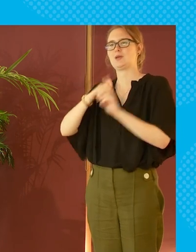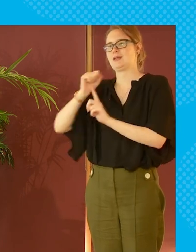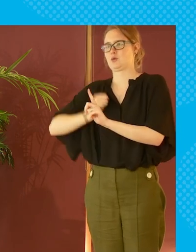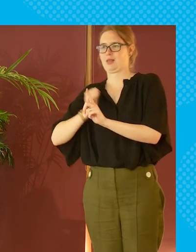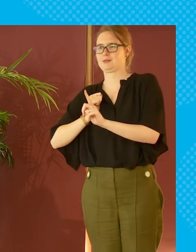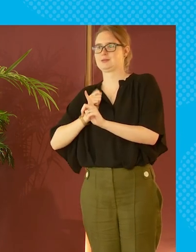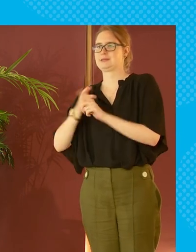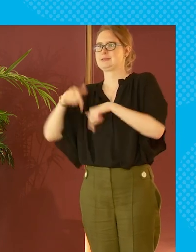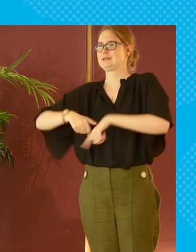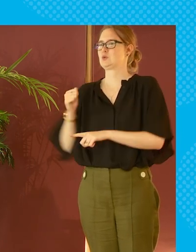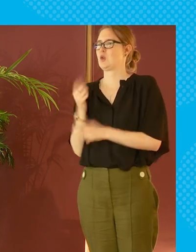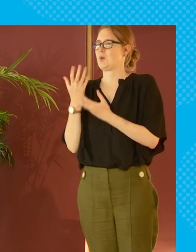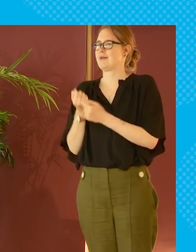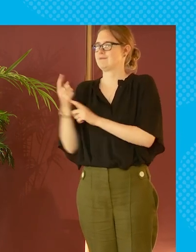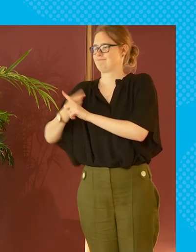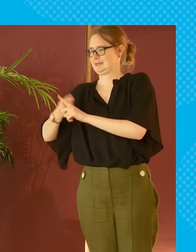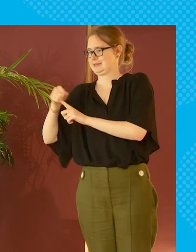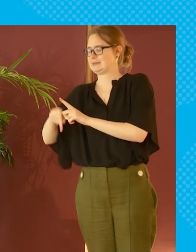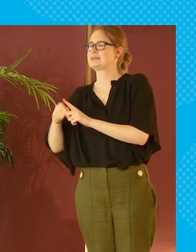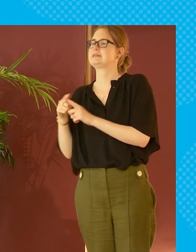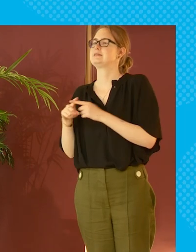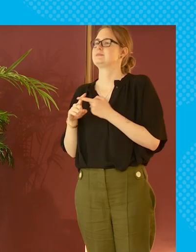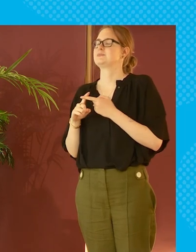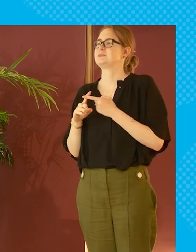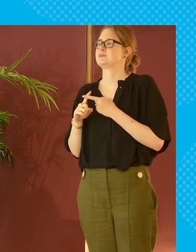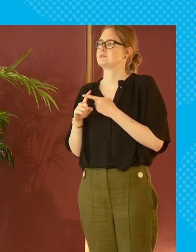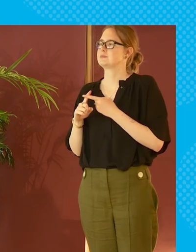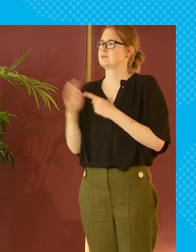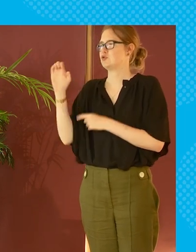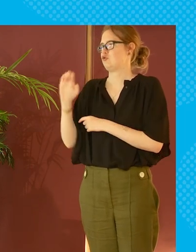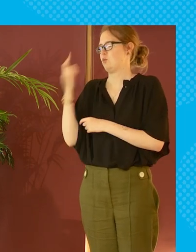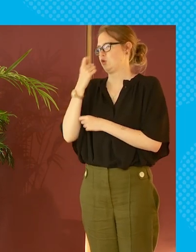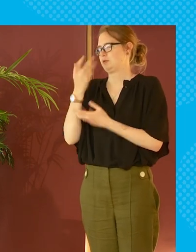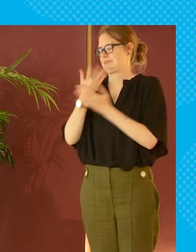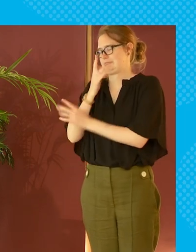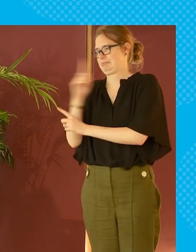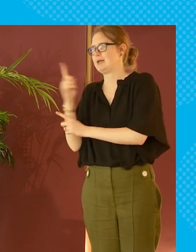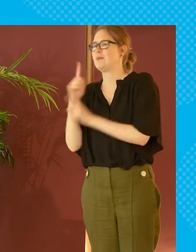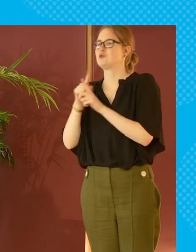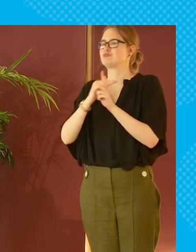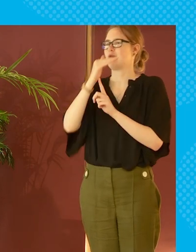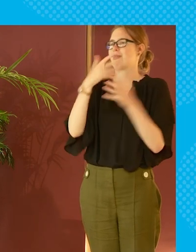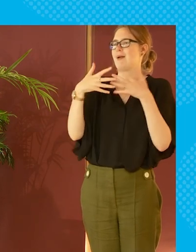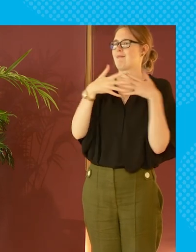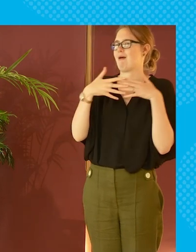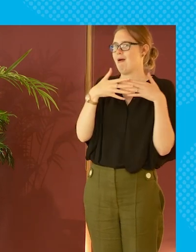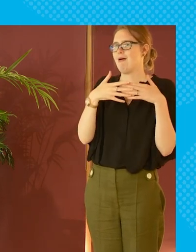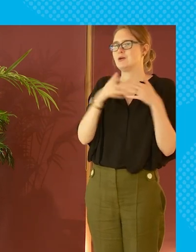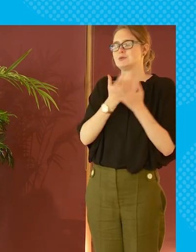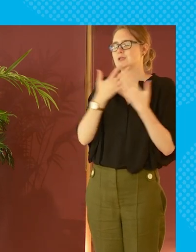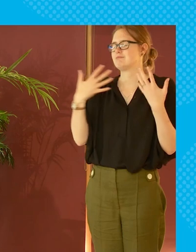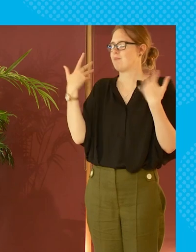the uk and scotland obviously in scotland we have england and you know europe we could talk about another time we have north america